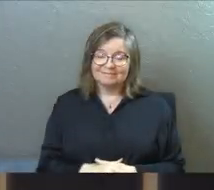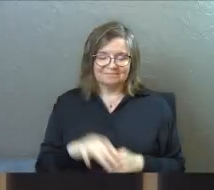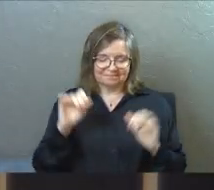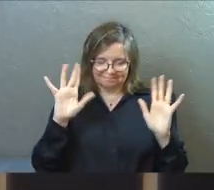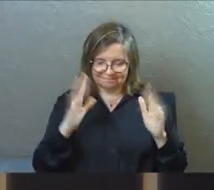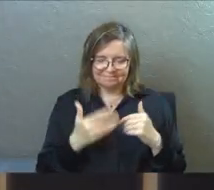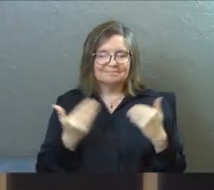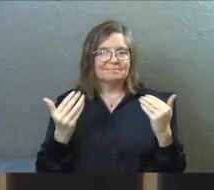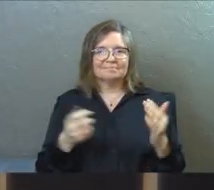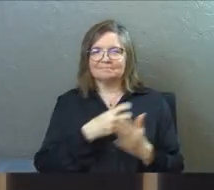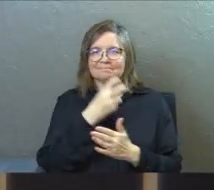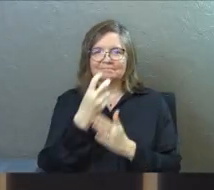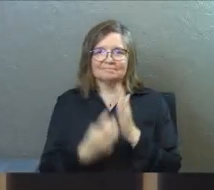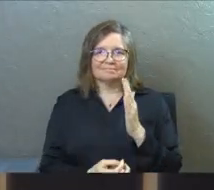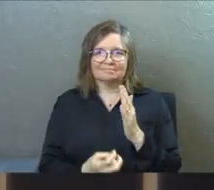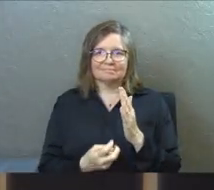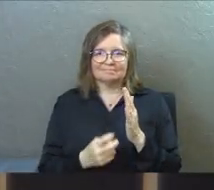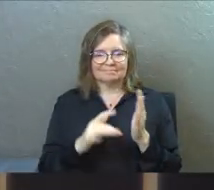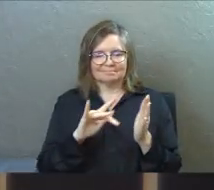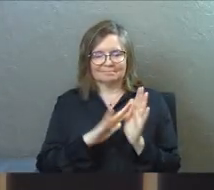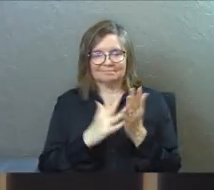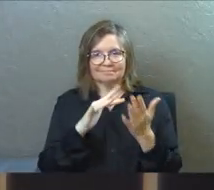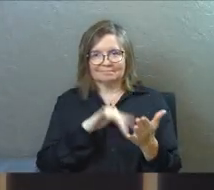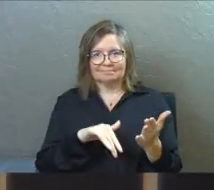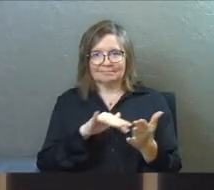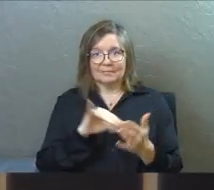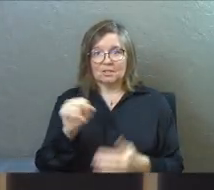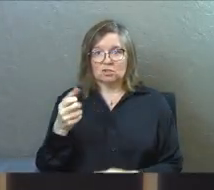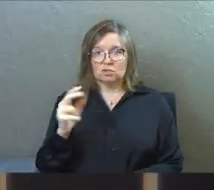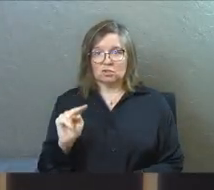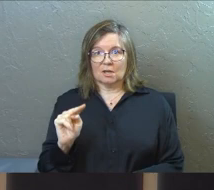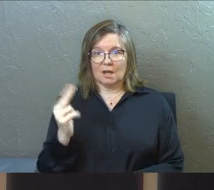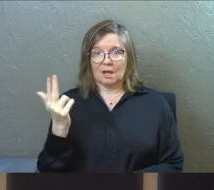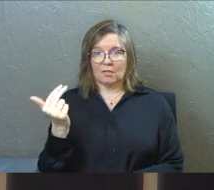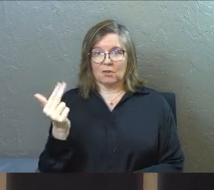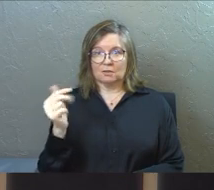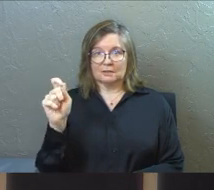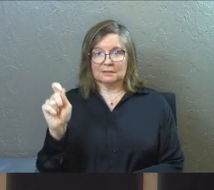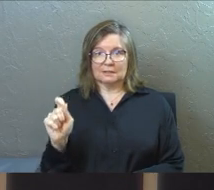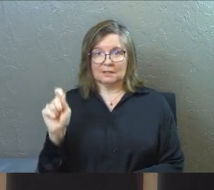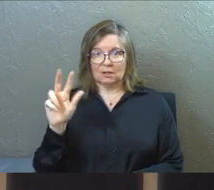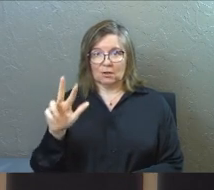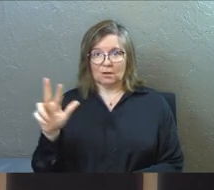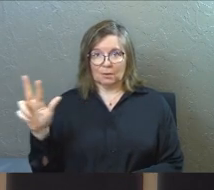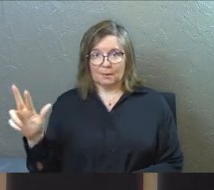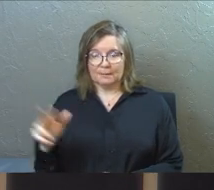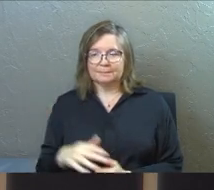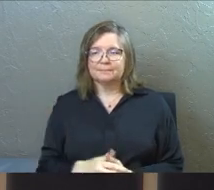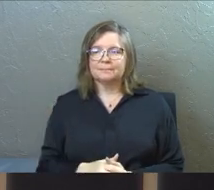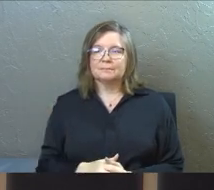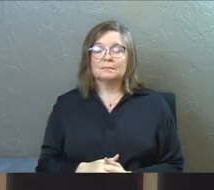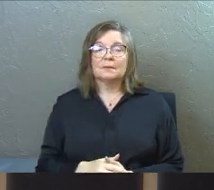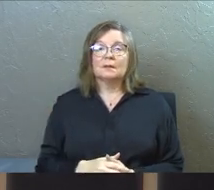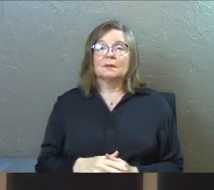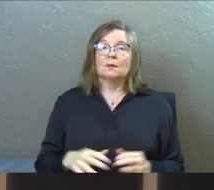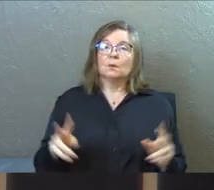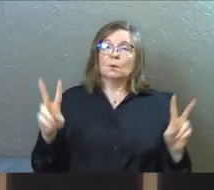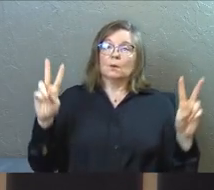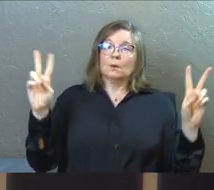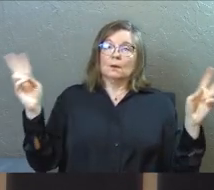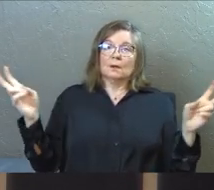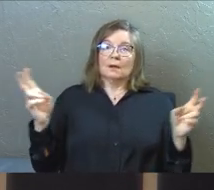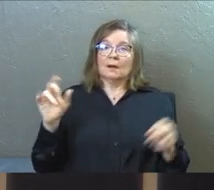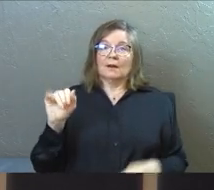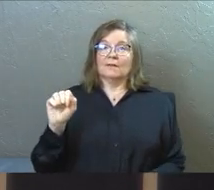Okay, we're going to dive right into the text today. John chapter 13, verse 33. We're in a series on the I Am